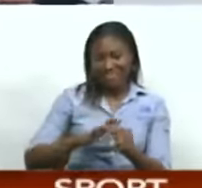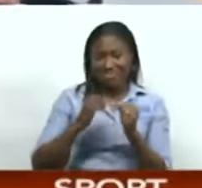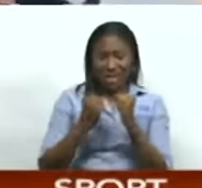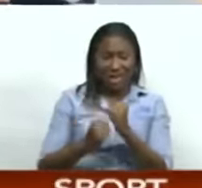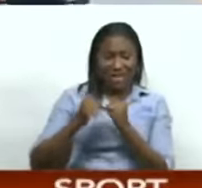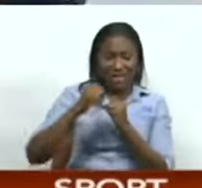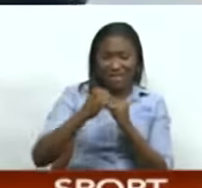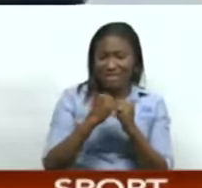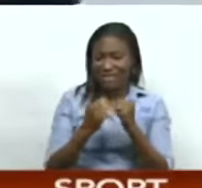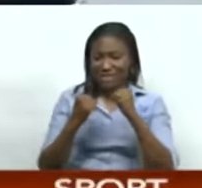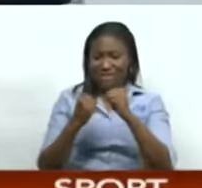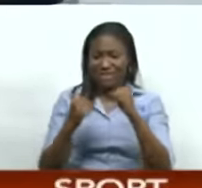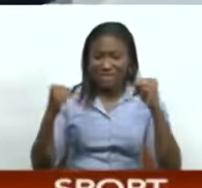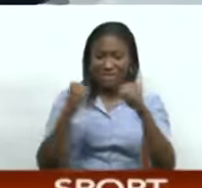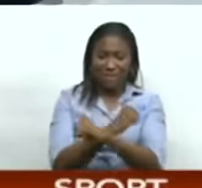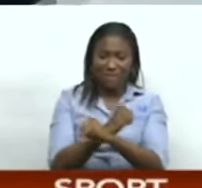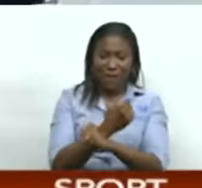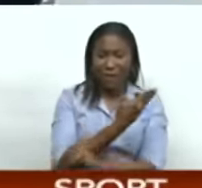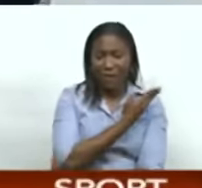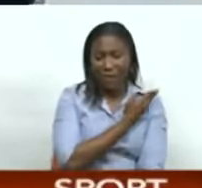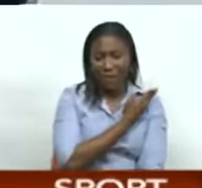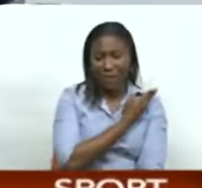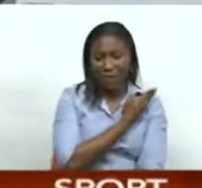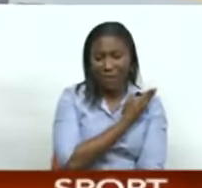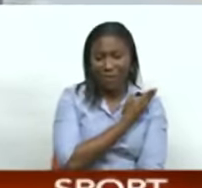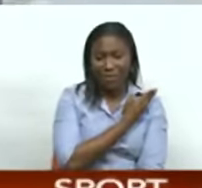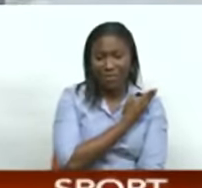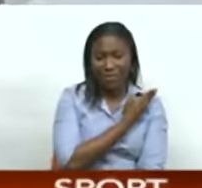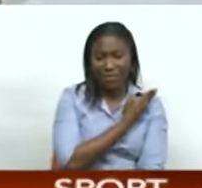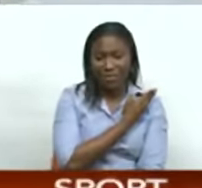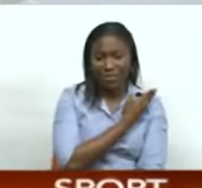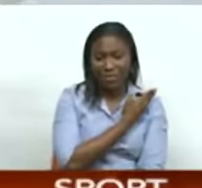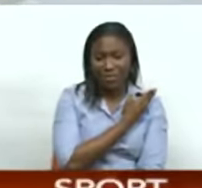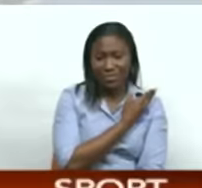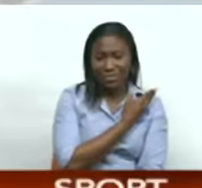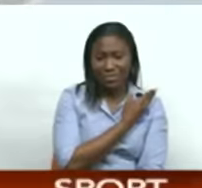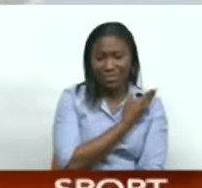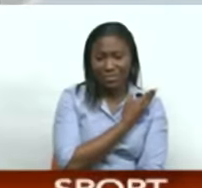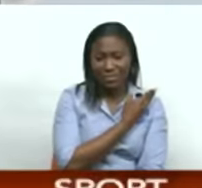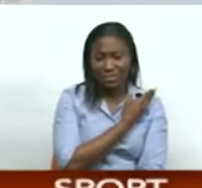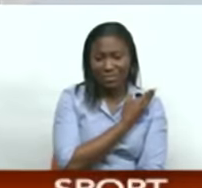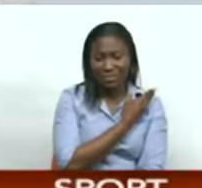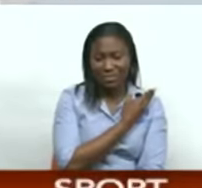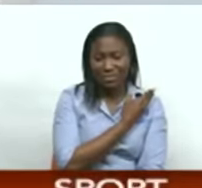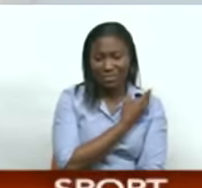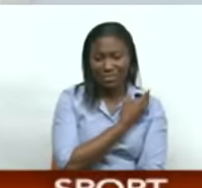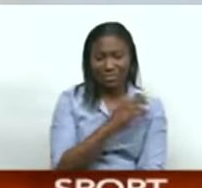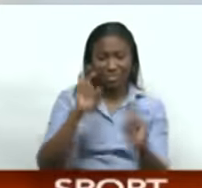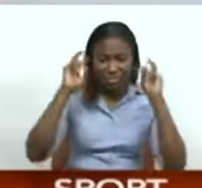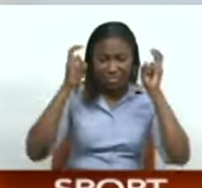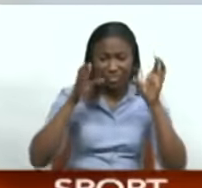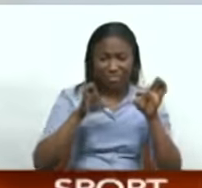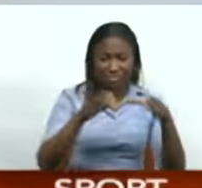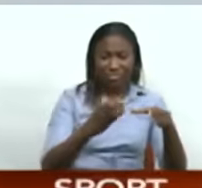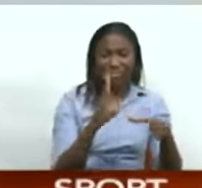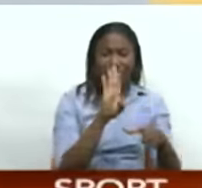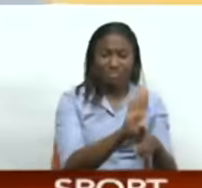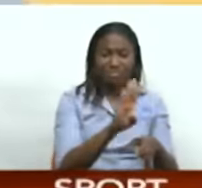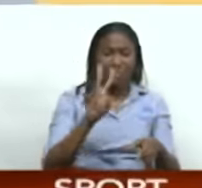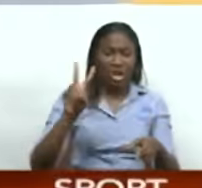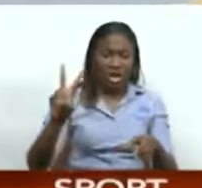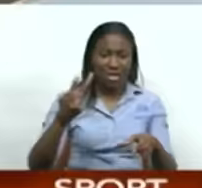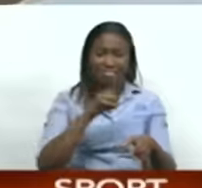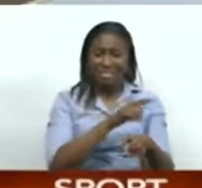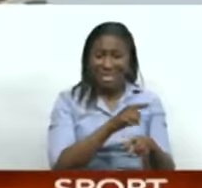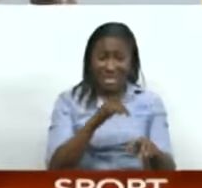country's Sargis Vardanyan. Joshua, and that was in subgroup B2. Joshua took an early advantage